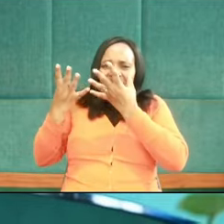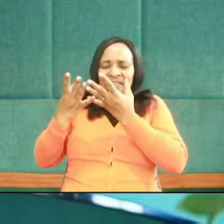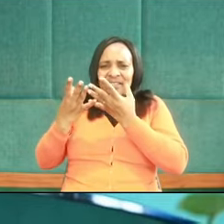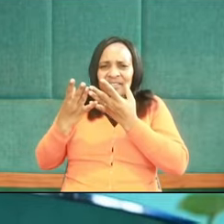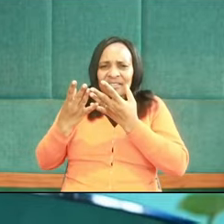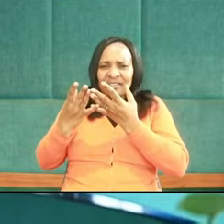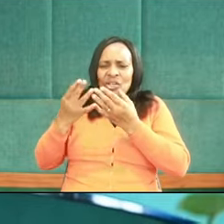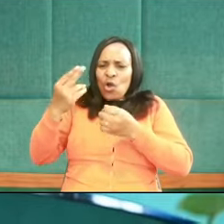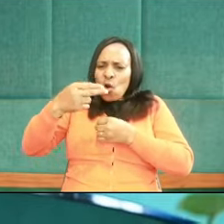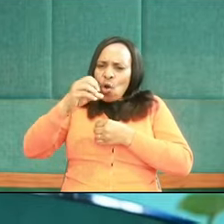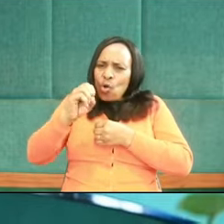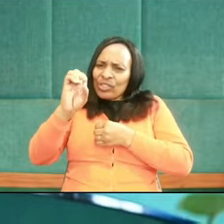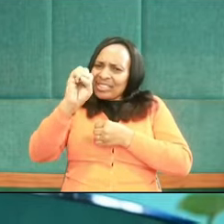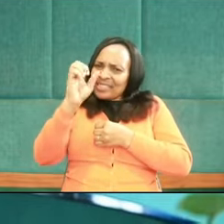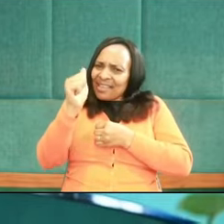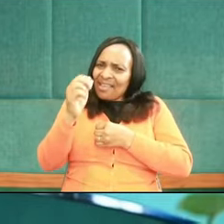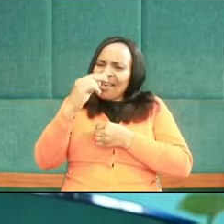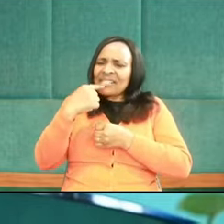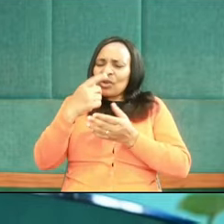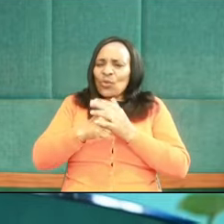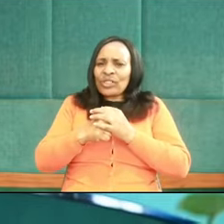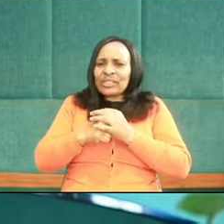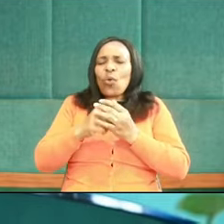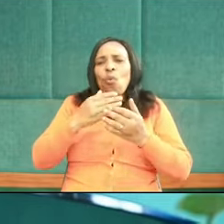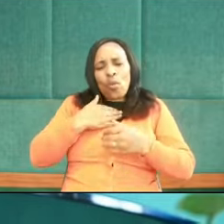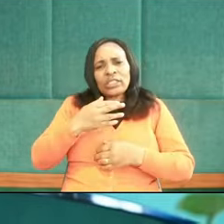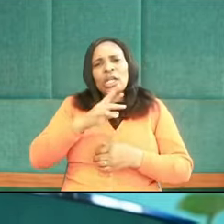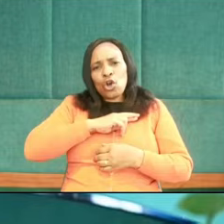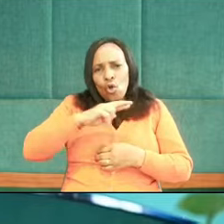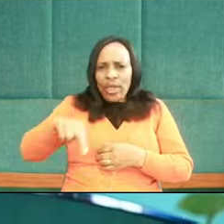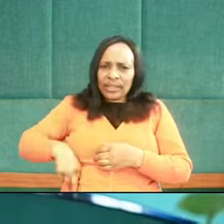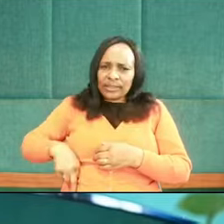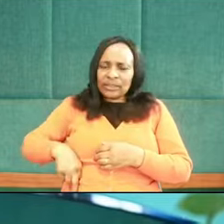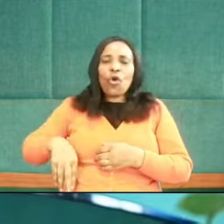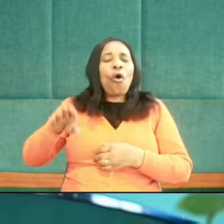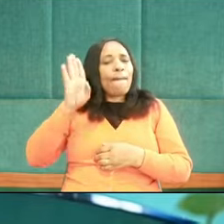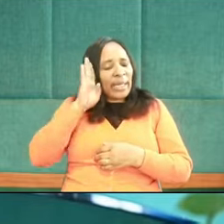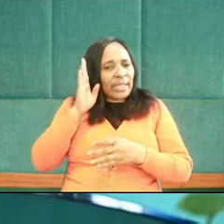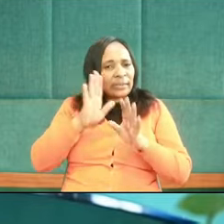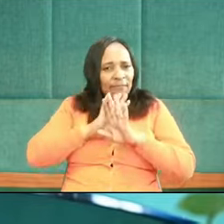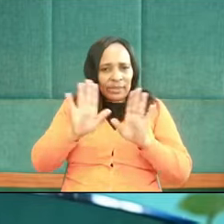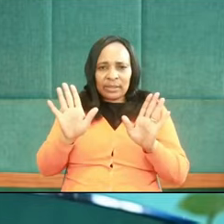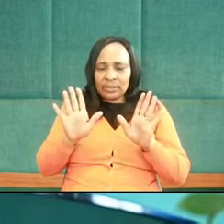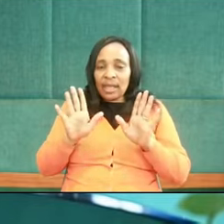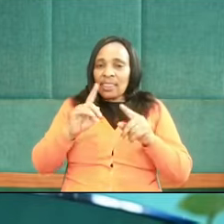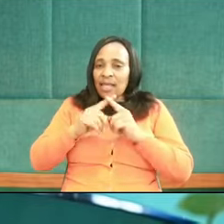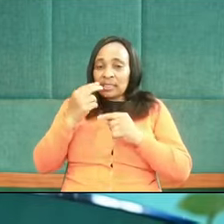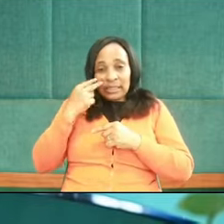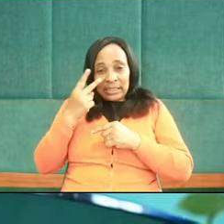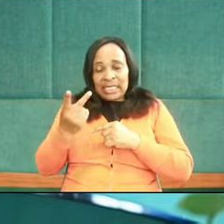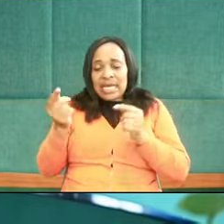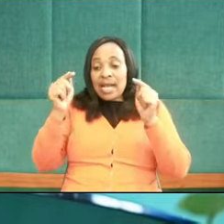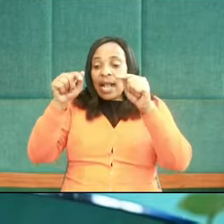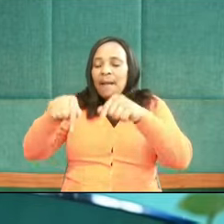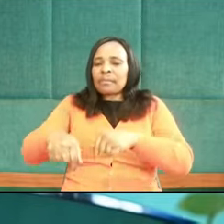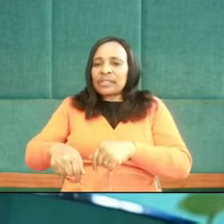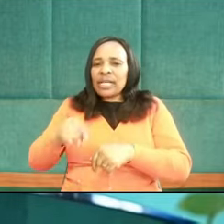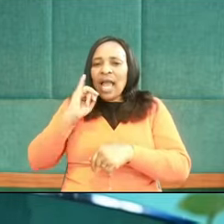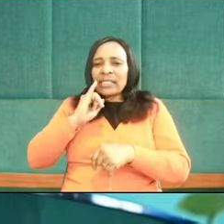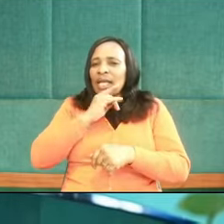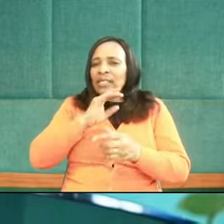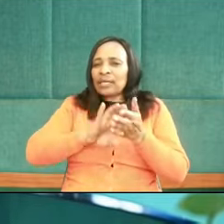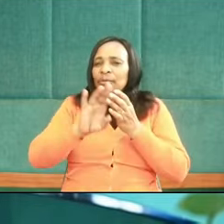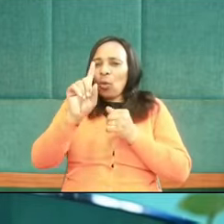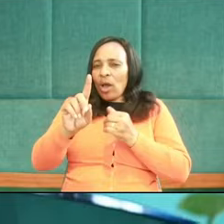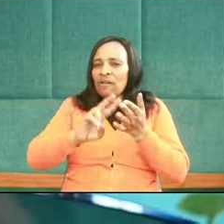Take note. Hosea tells us what God wants. He wants loyalty. He wants obedience. Then, notice here, he comes in Isaiah chapter 1